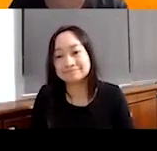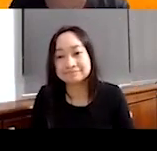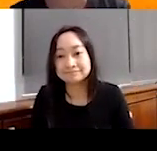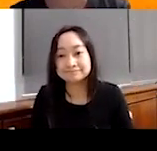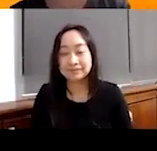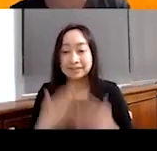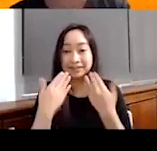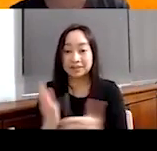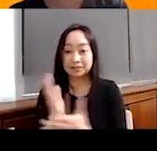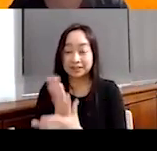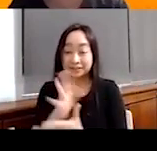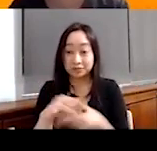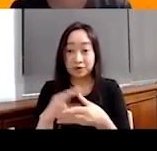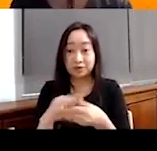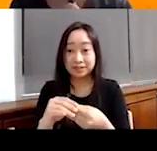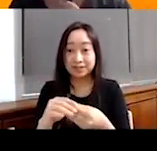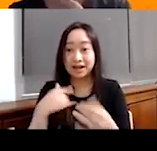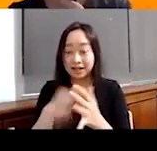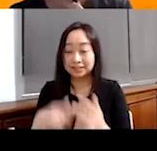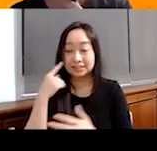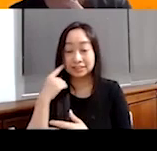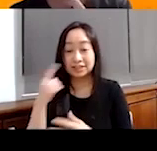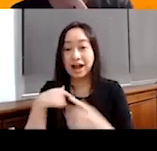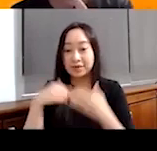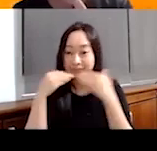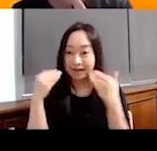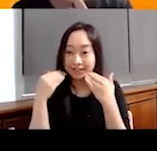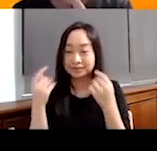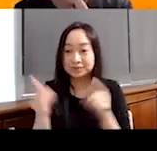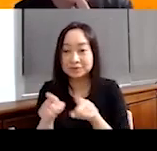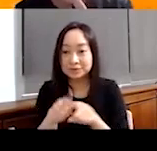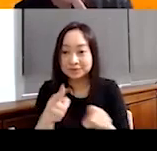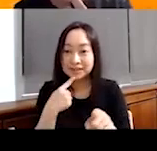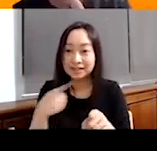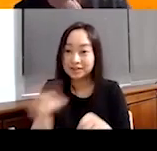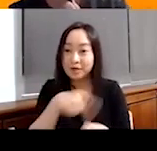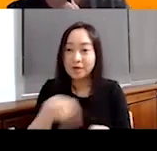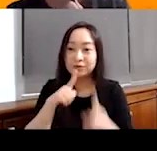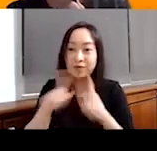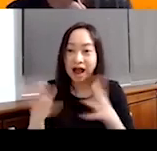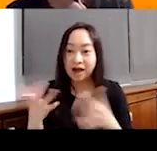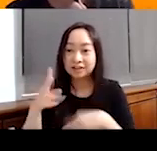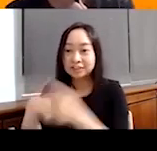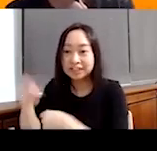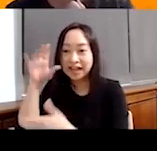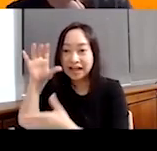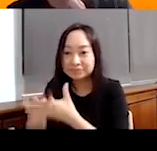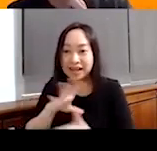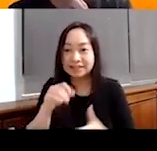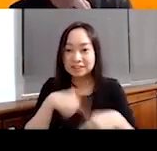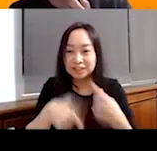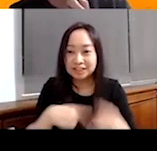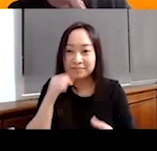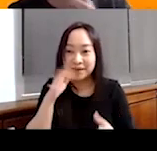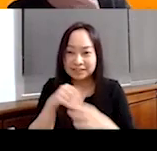Thank you for sharing that story. I was just thinking when I was smiling very quickly, they said, oh, and they were talking about how they changed their husbands and their mother-in-laws